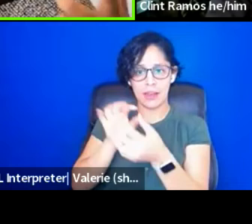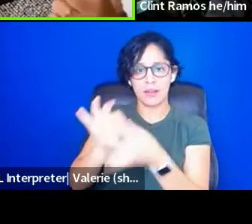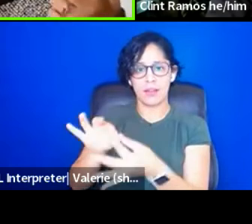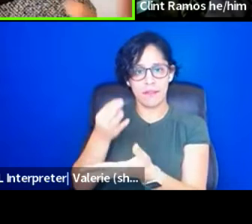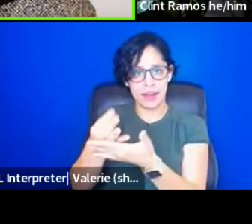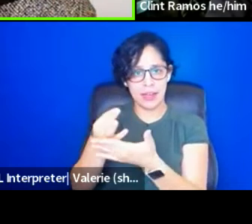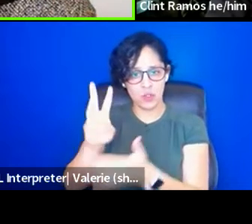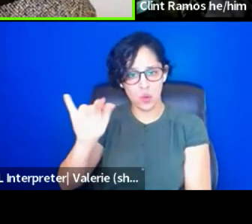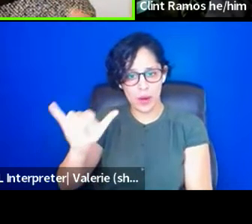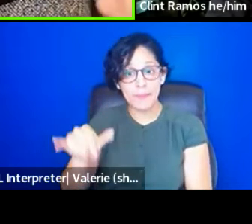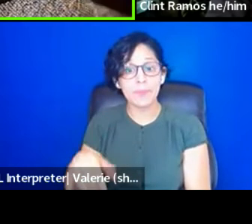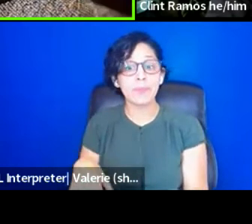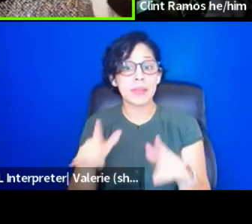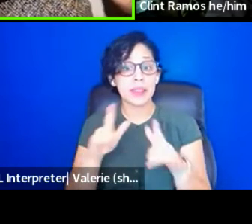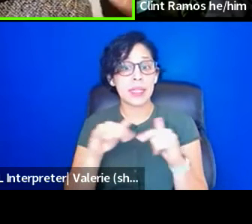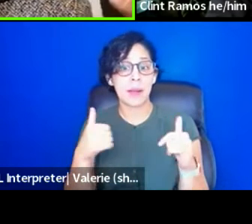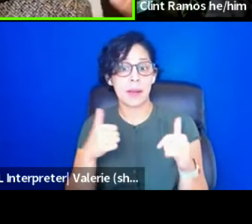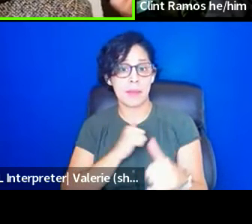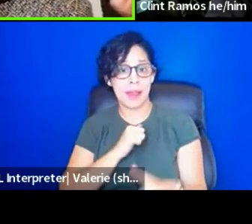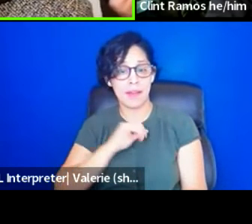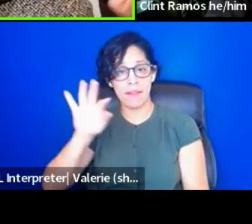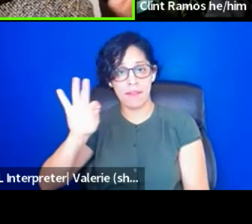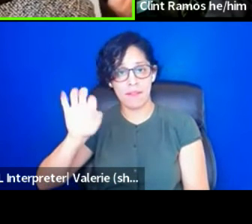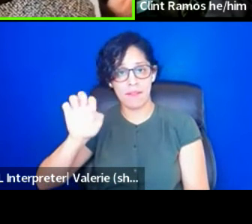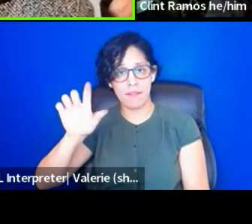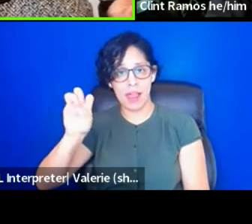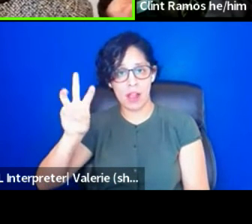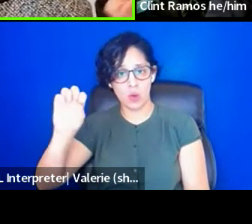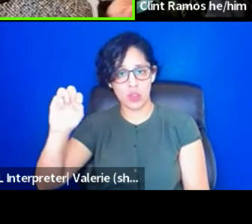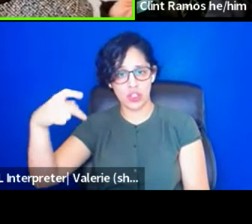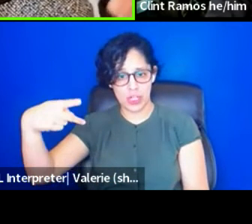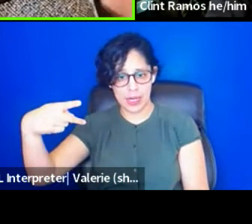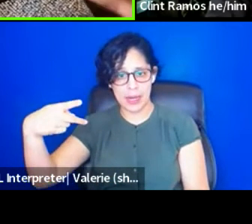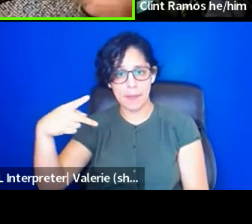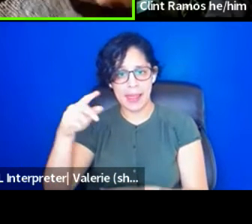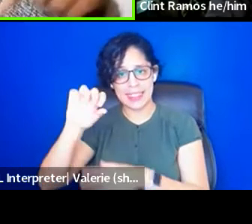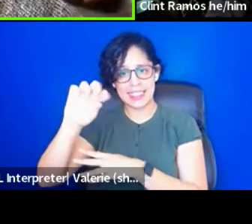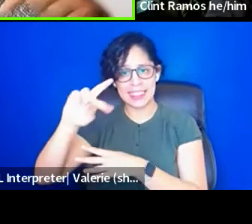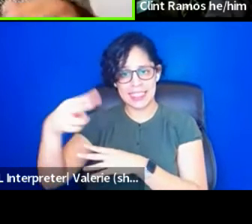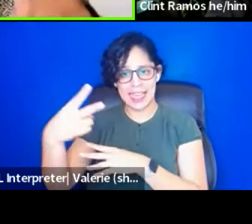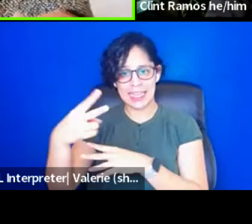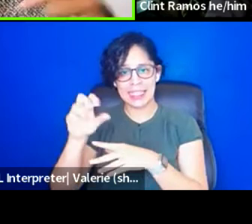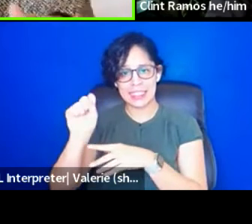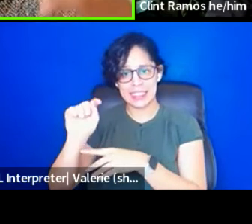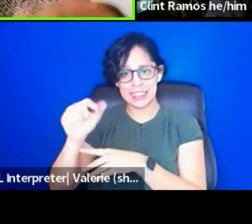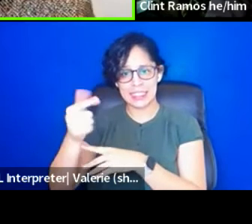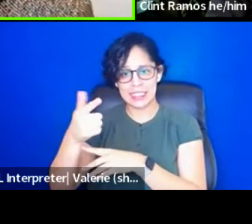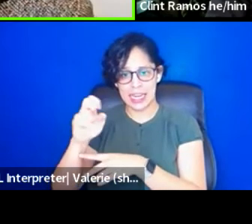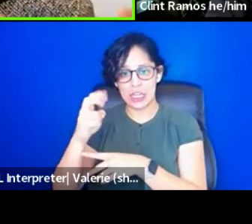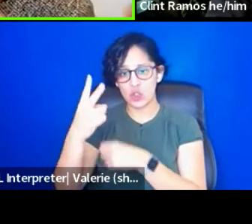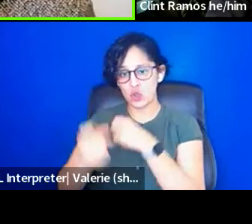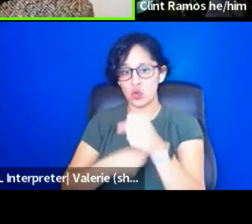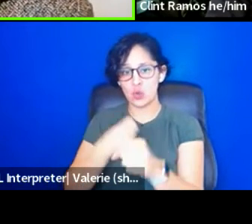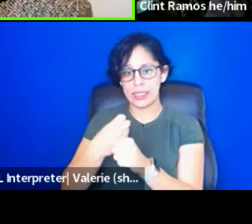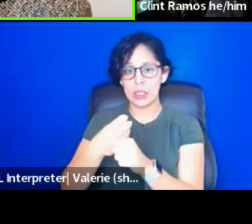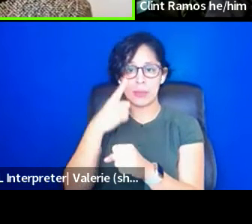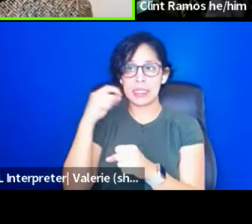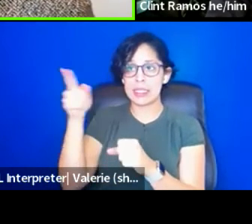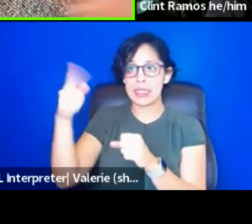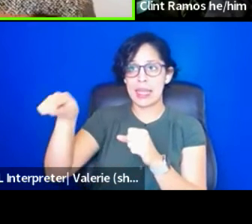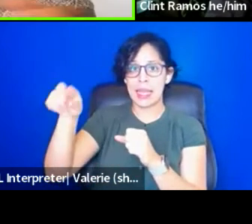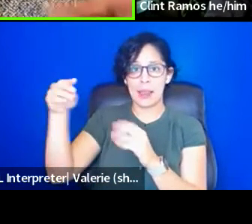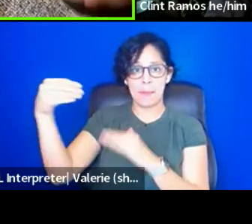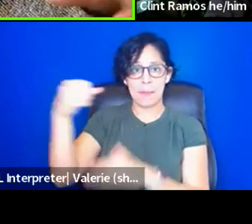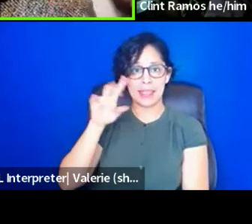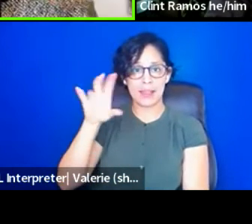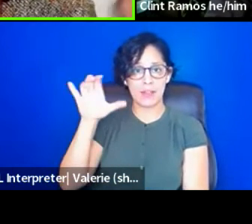at second stage, which for two years paid me $700 a month, and then $1,000 a month. And I am here now partly because that sustained me.